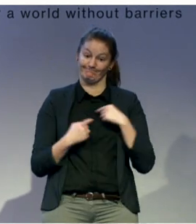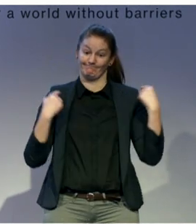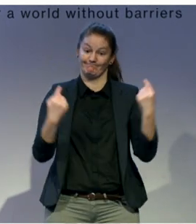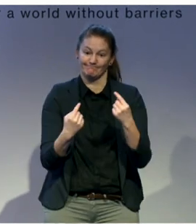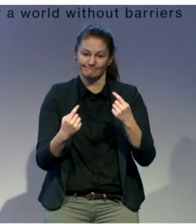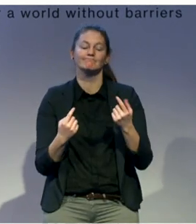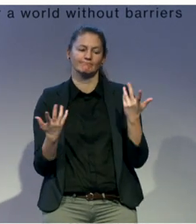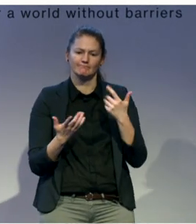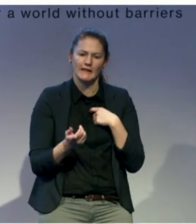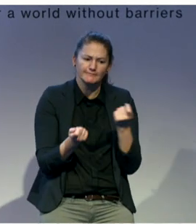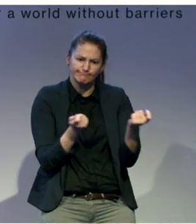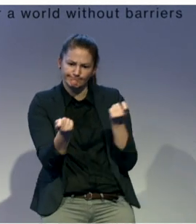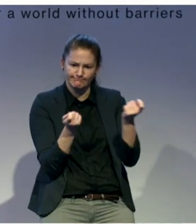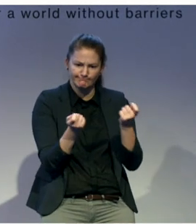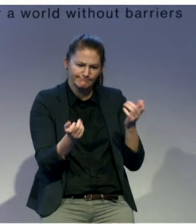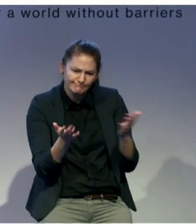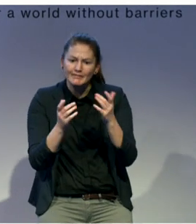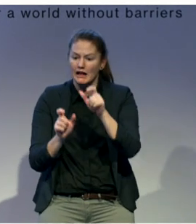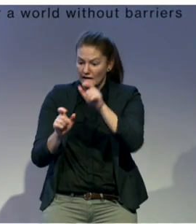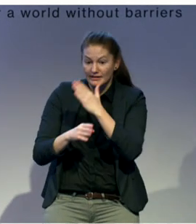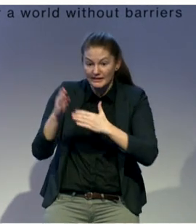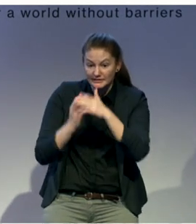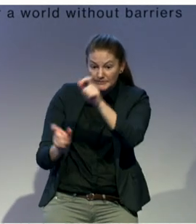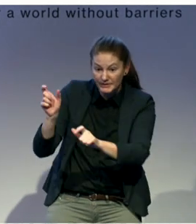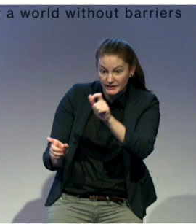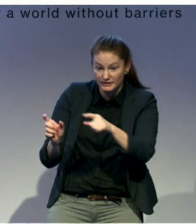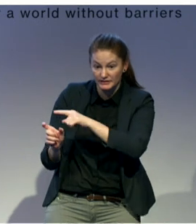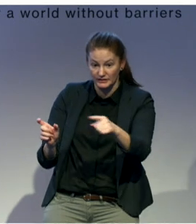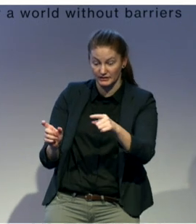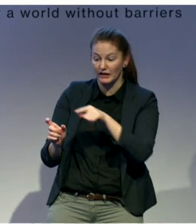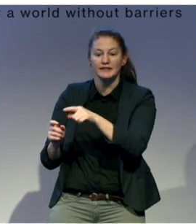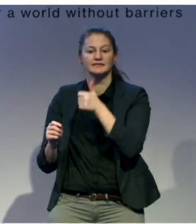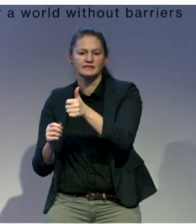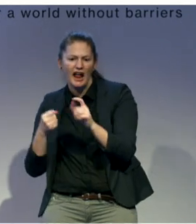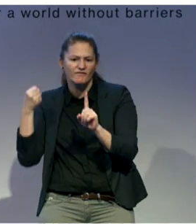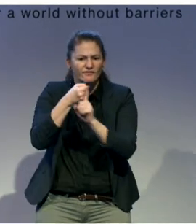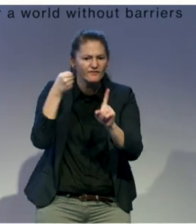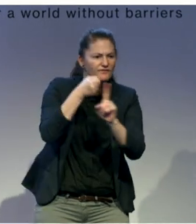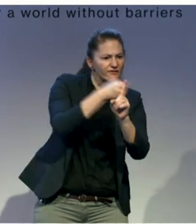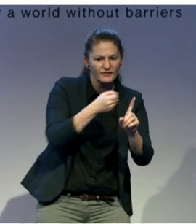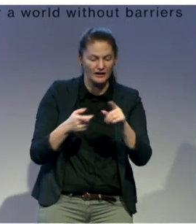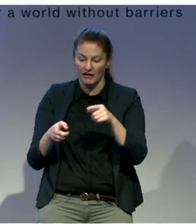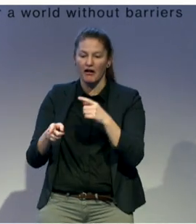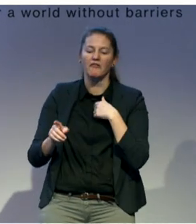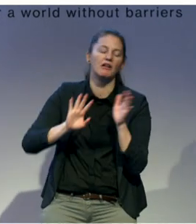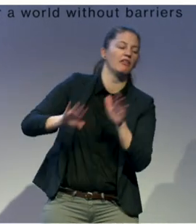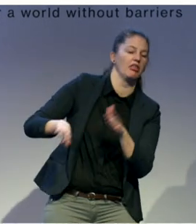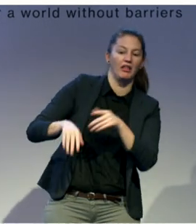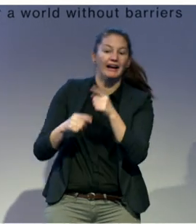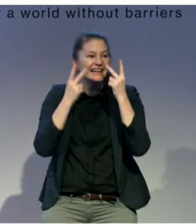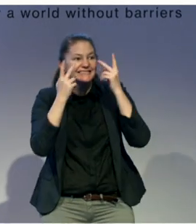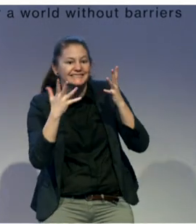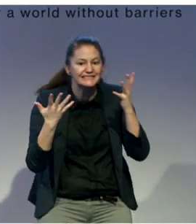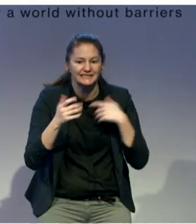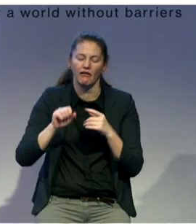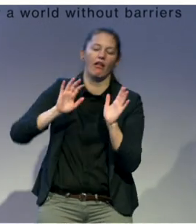disabilities are not represented, are not visible, it's very unlikely that their issues are going to